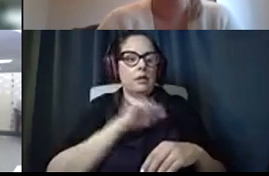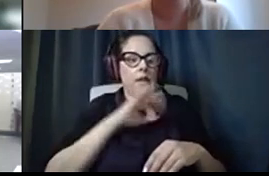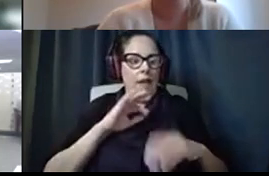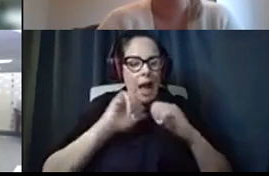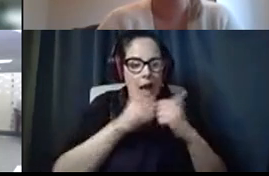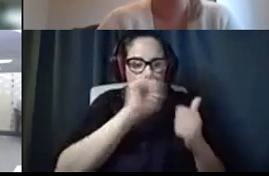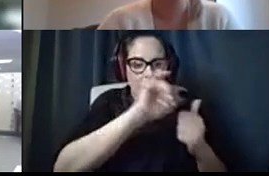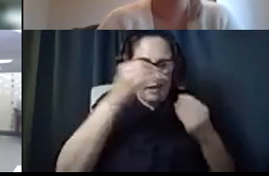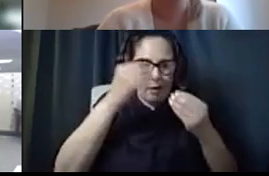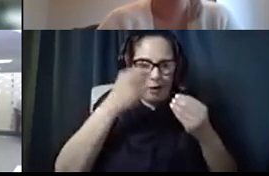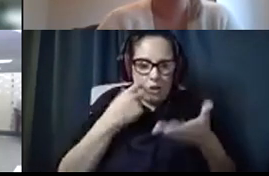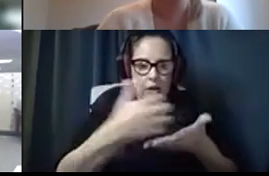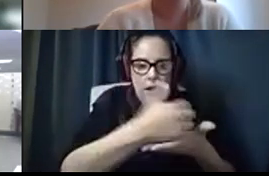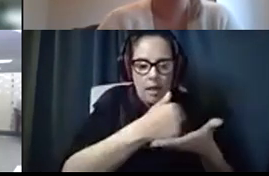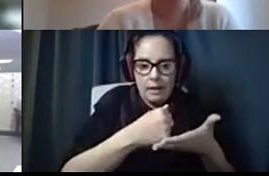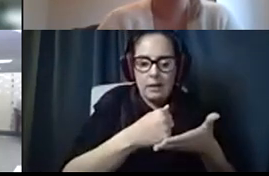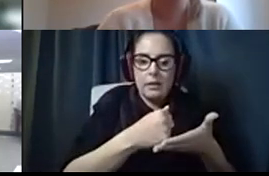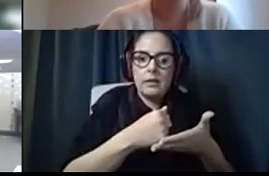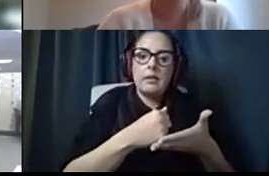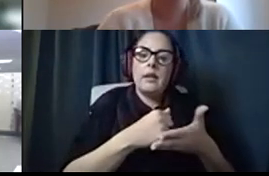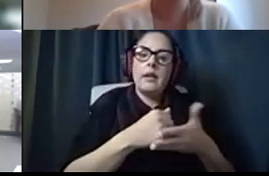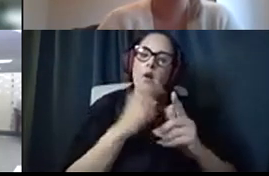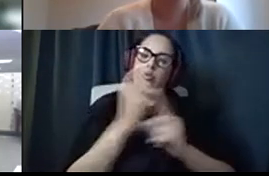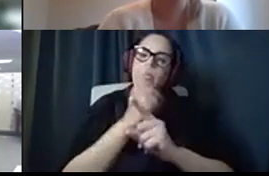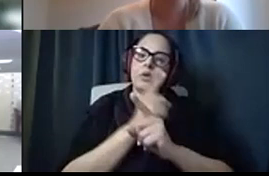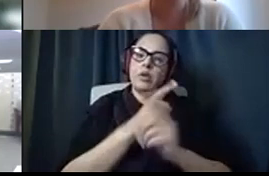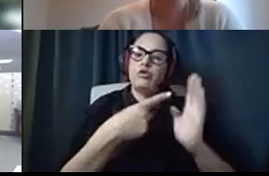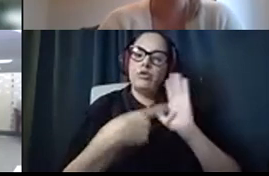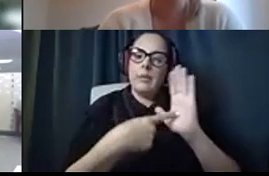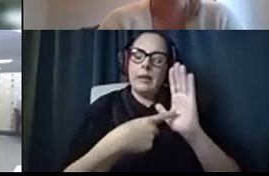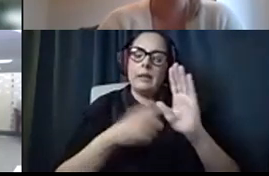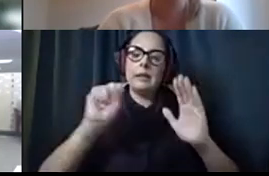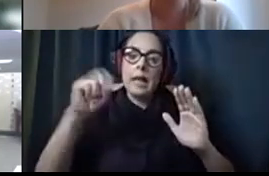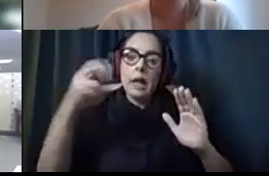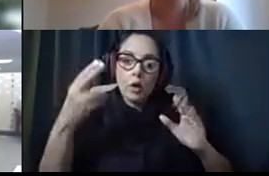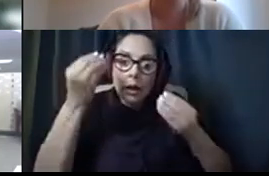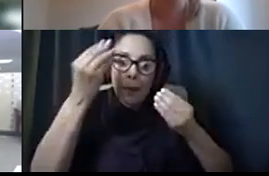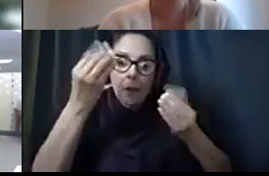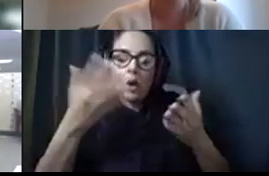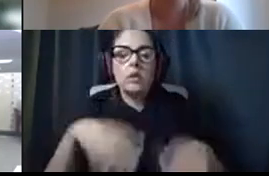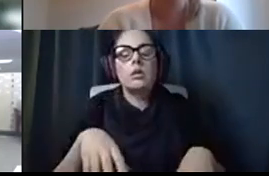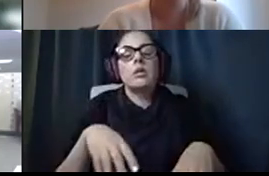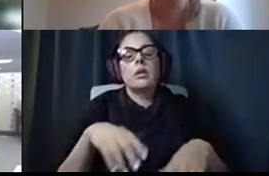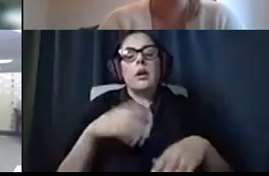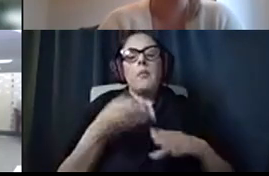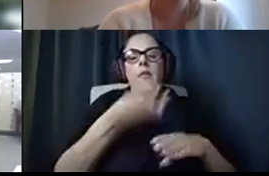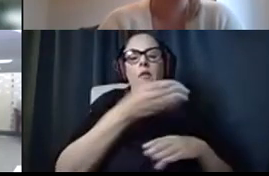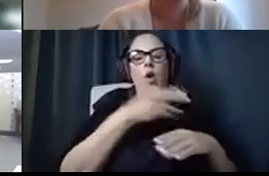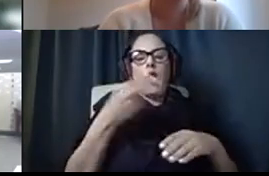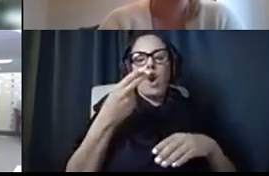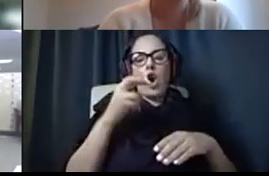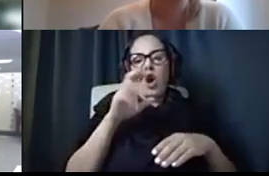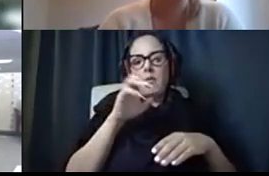you just collected fairly represent stakeholder input? Earlier, Herman stated that